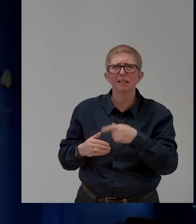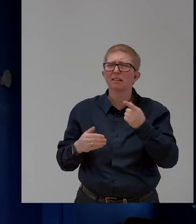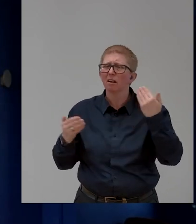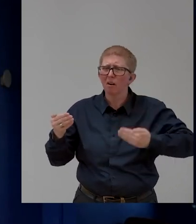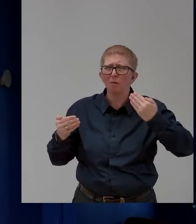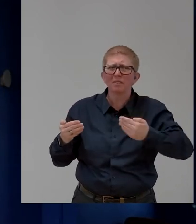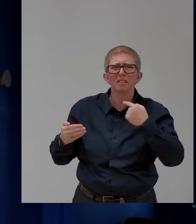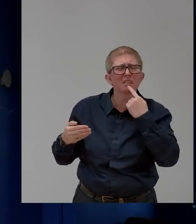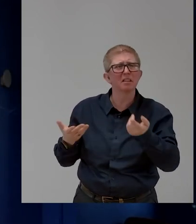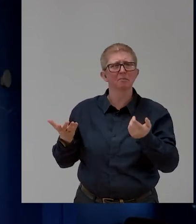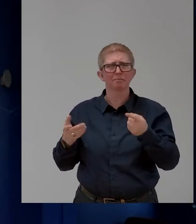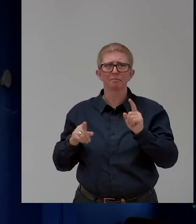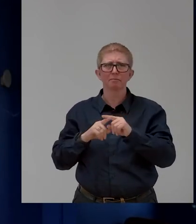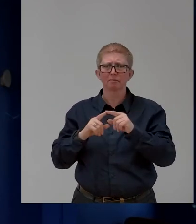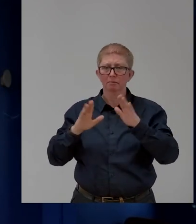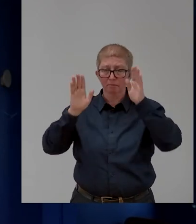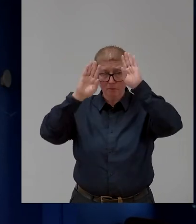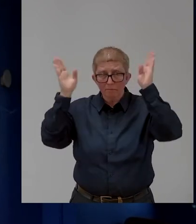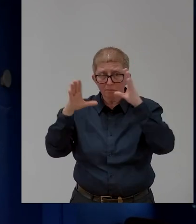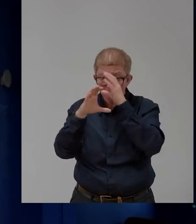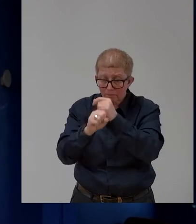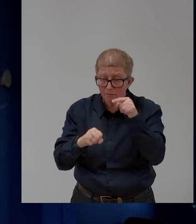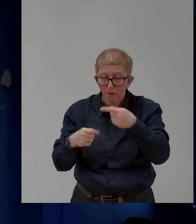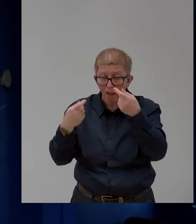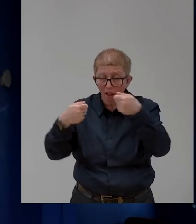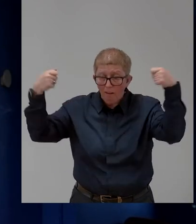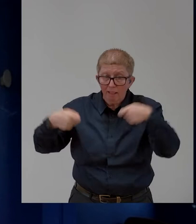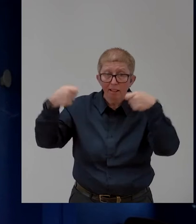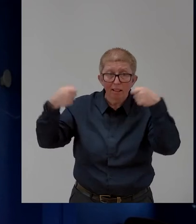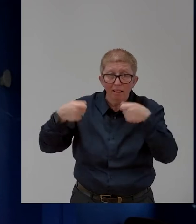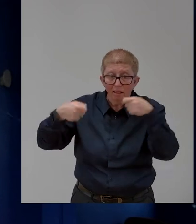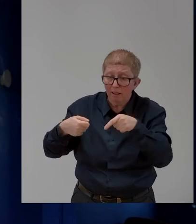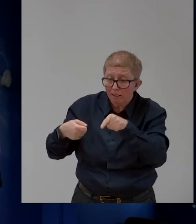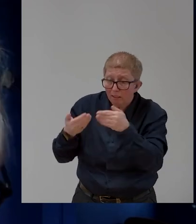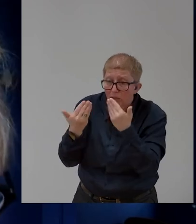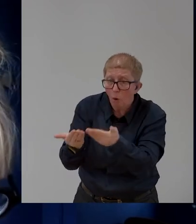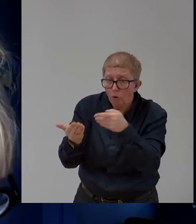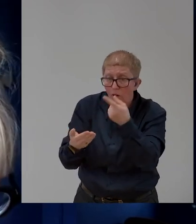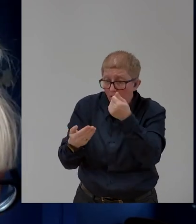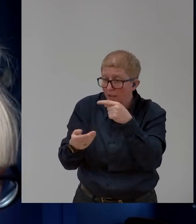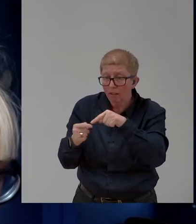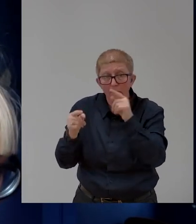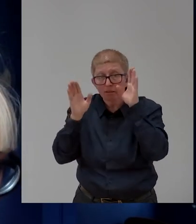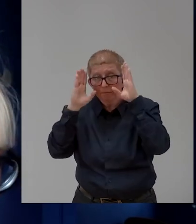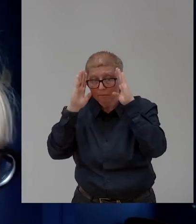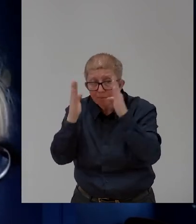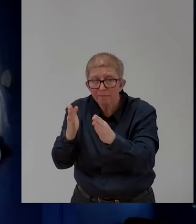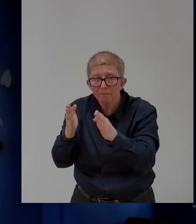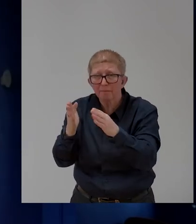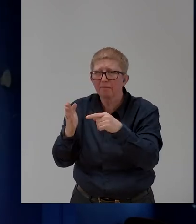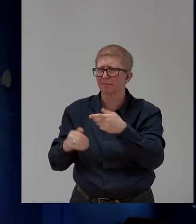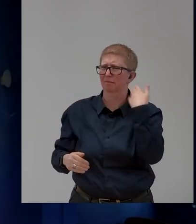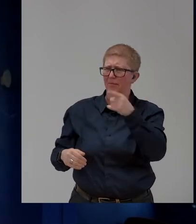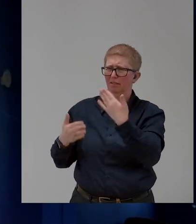focus, investment and intention. And just to back up your argument, in